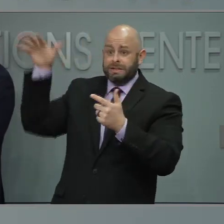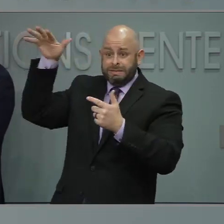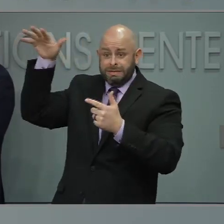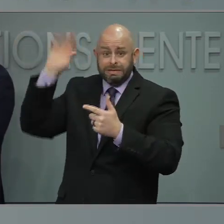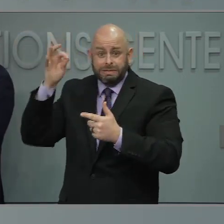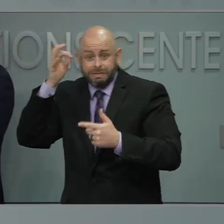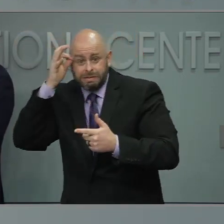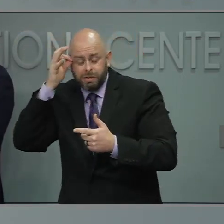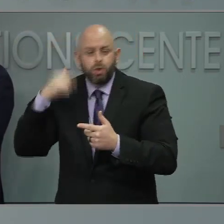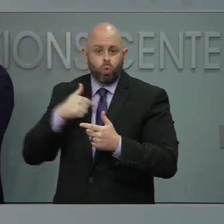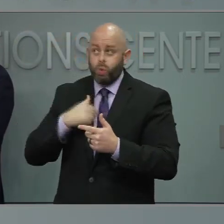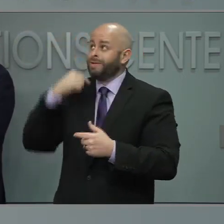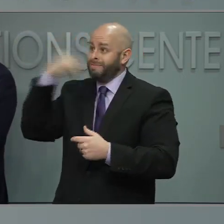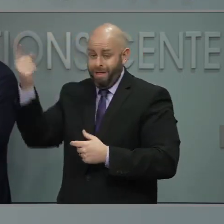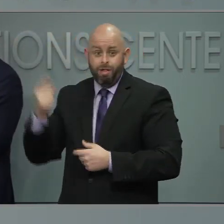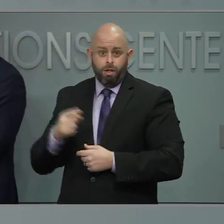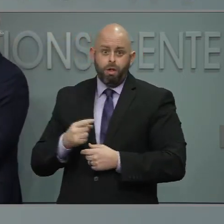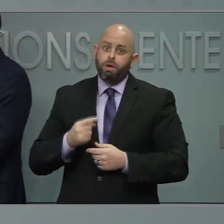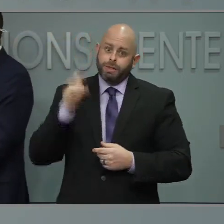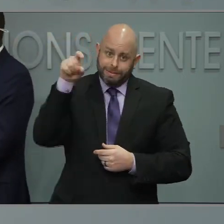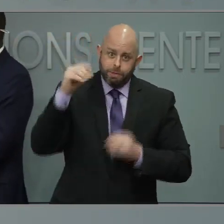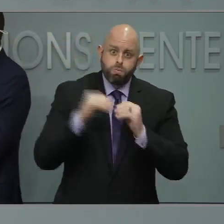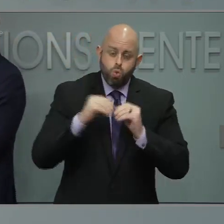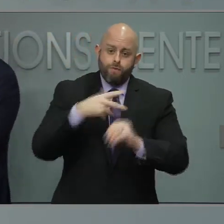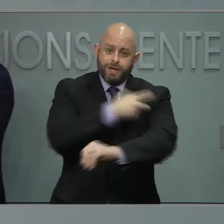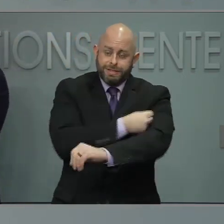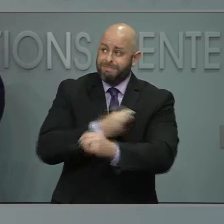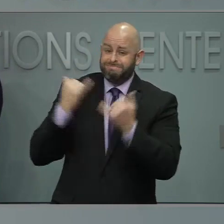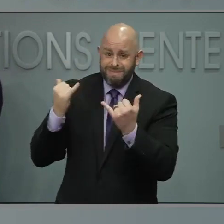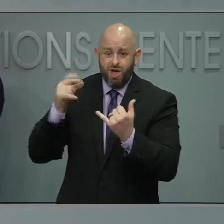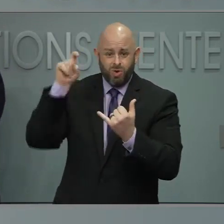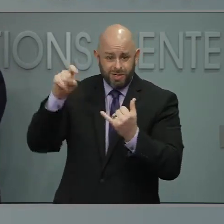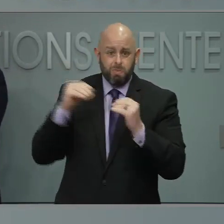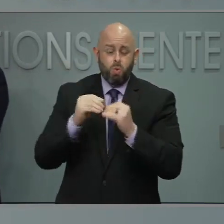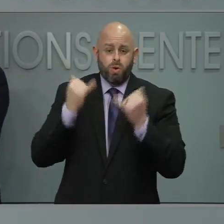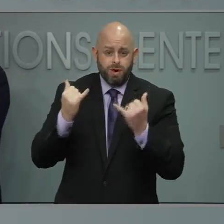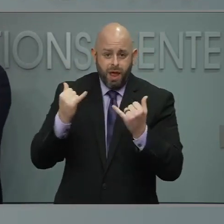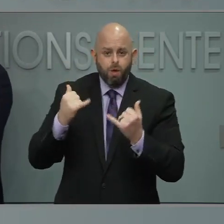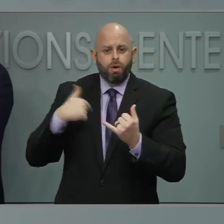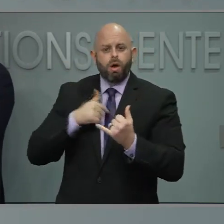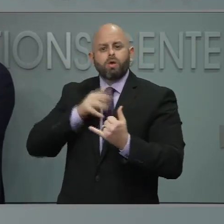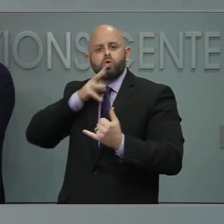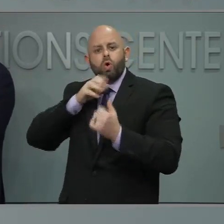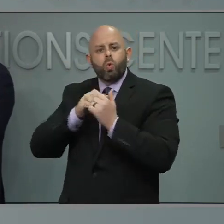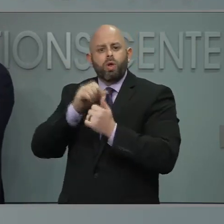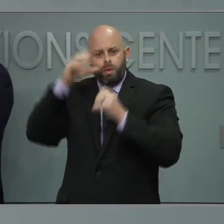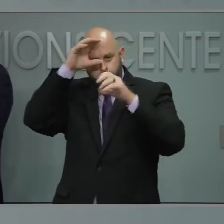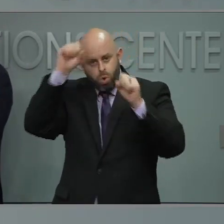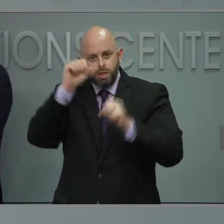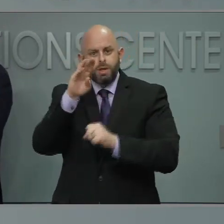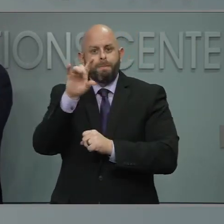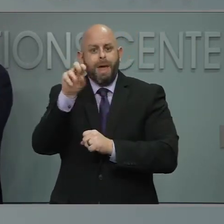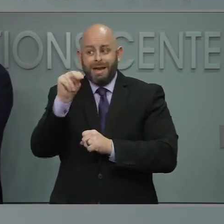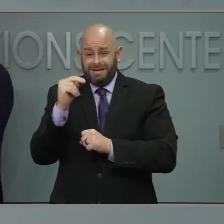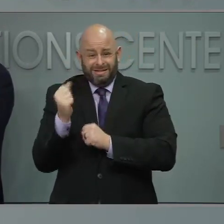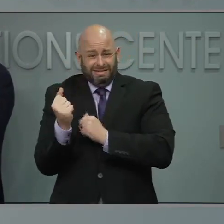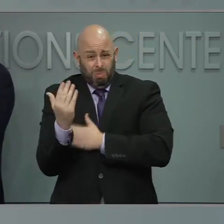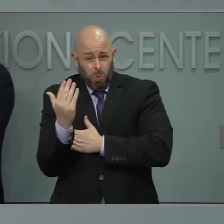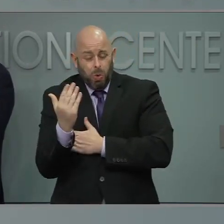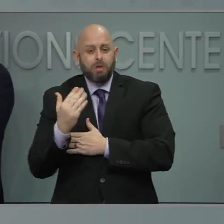Biden administration and other governors across the country. And the administration promised us they would use everything in their power to